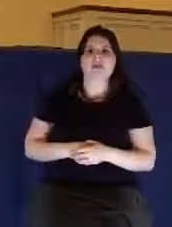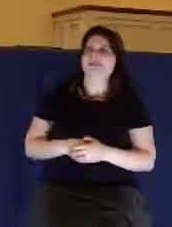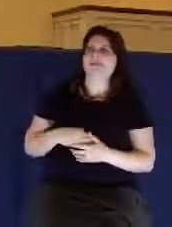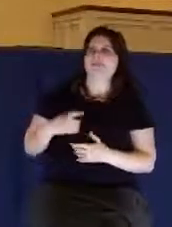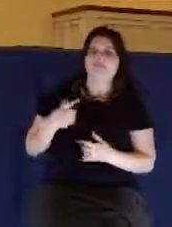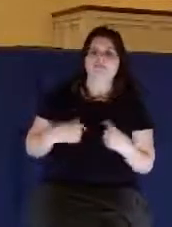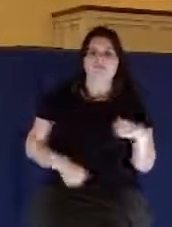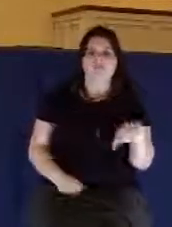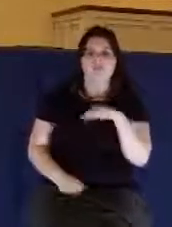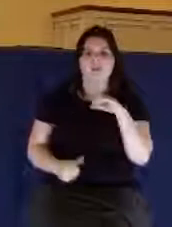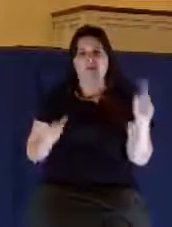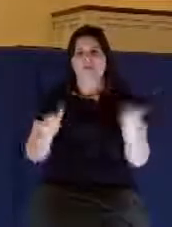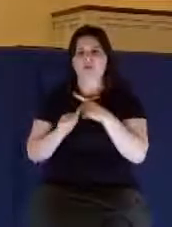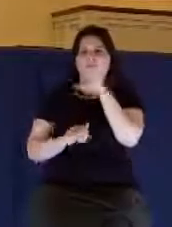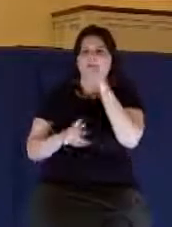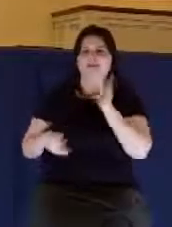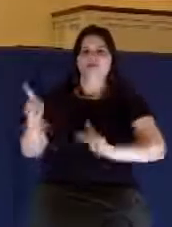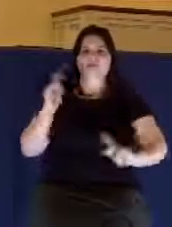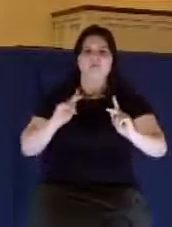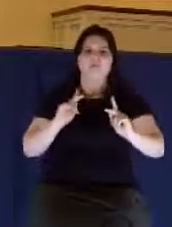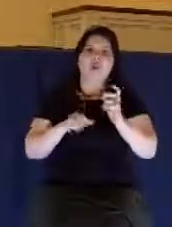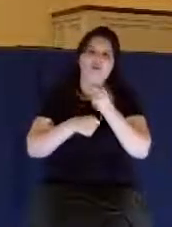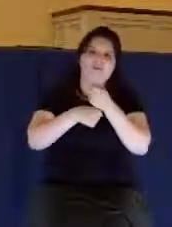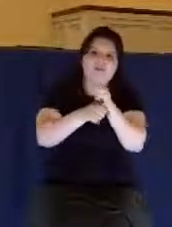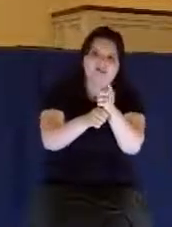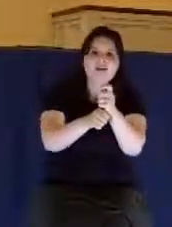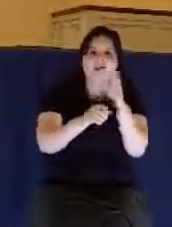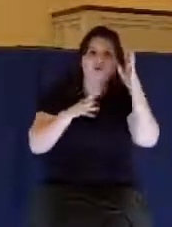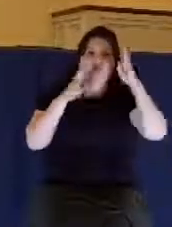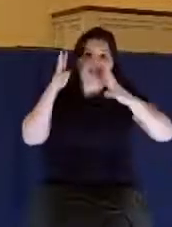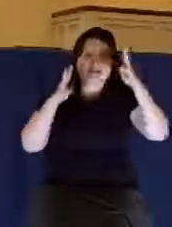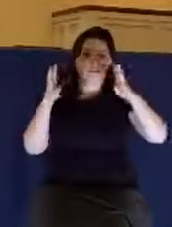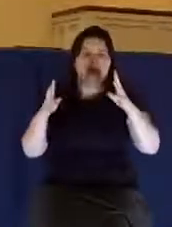We were the first of his creation. The first fruits literally.